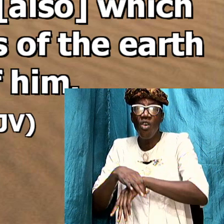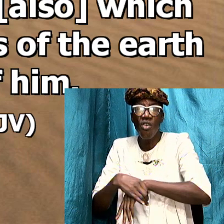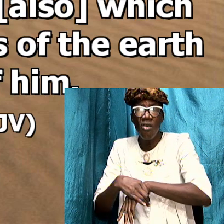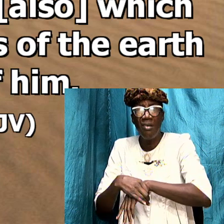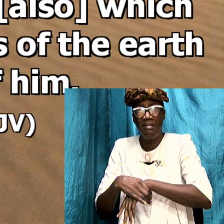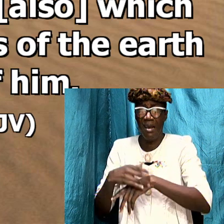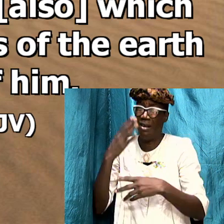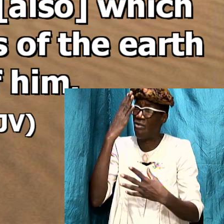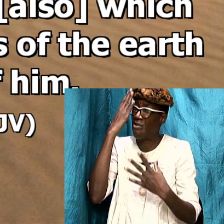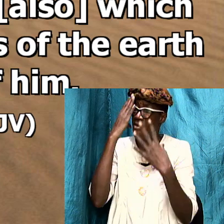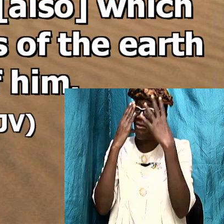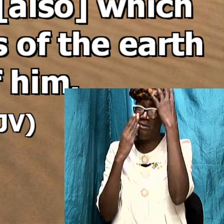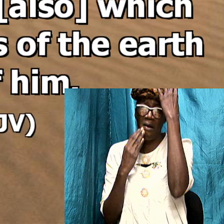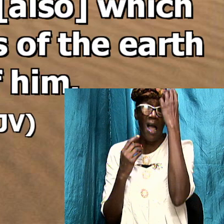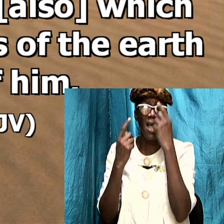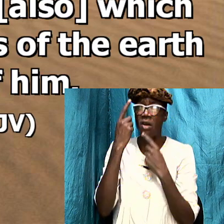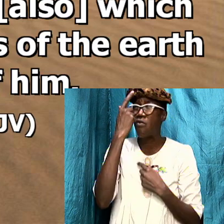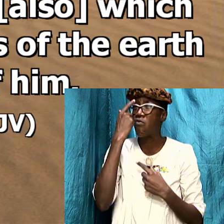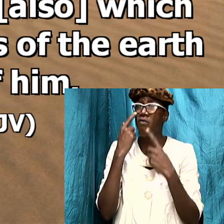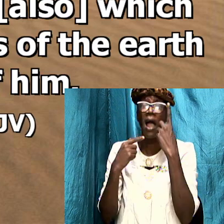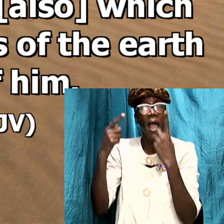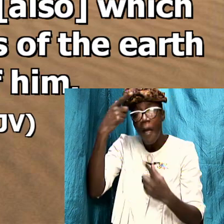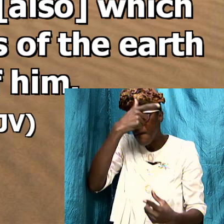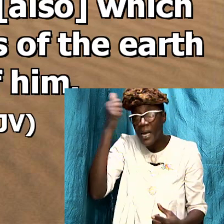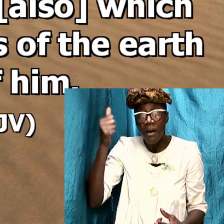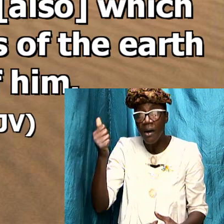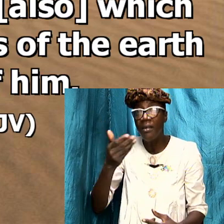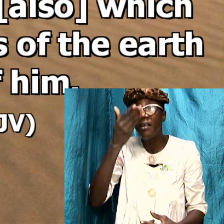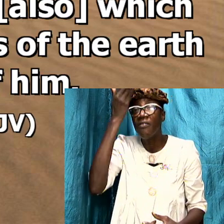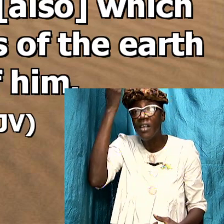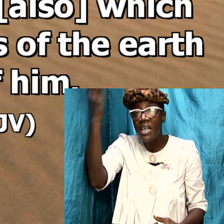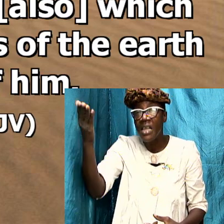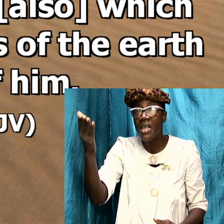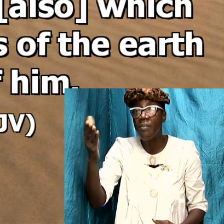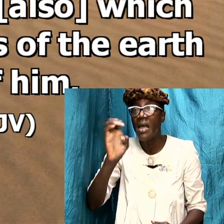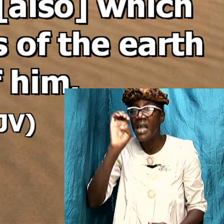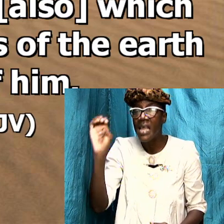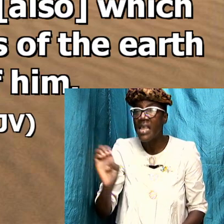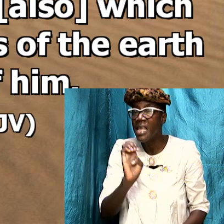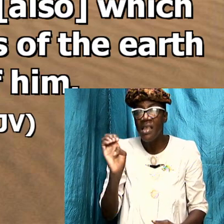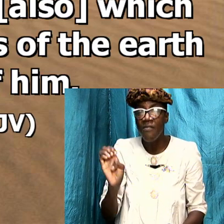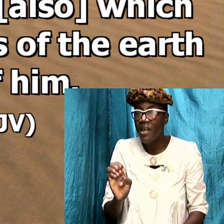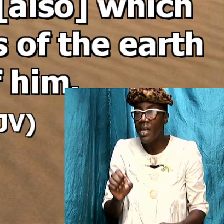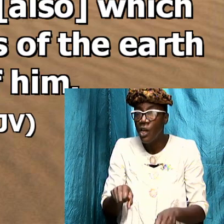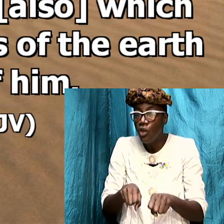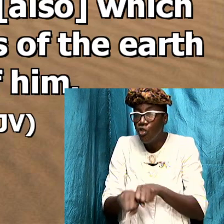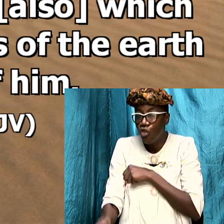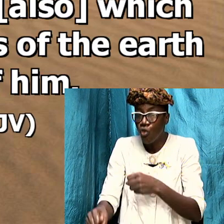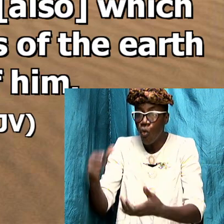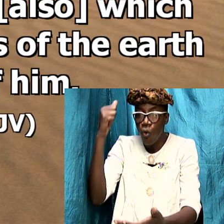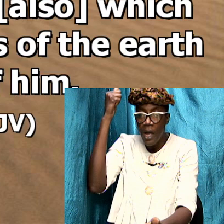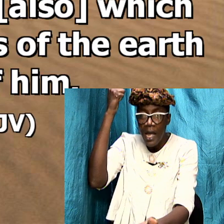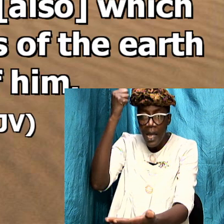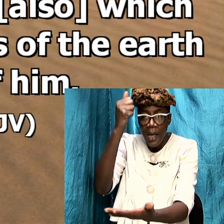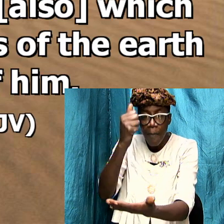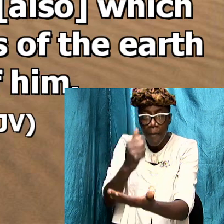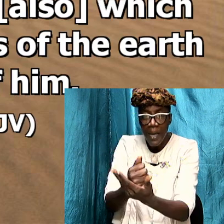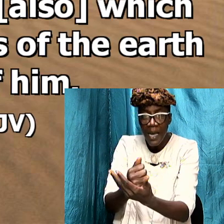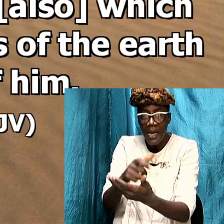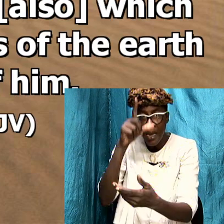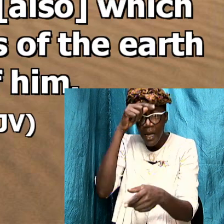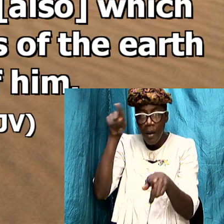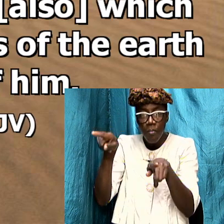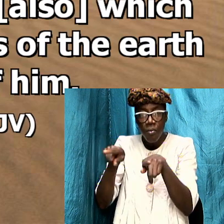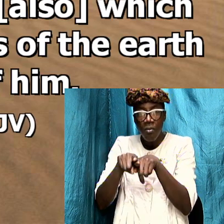will because of him even so amen brothers and sisters